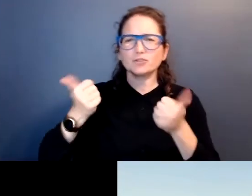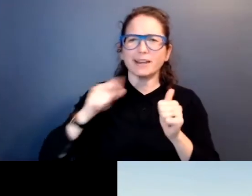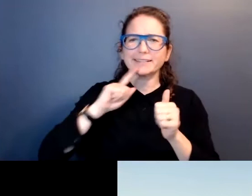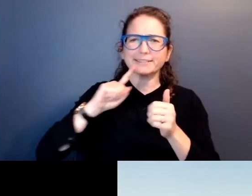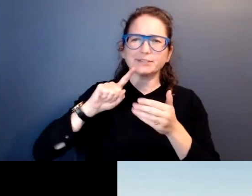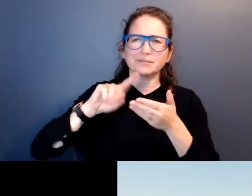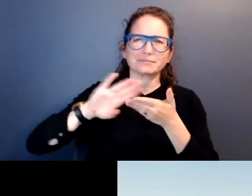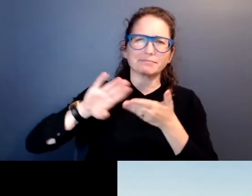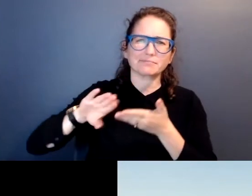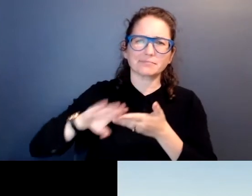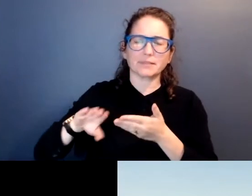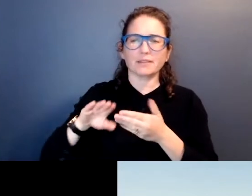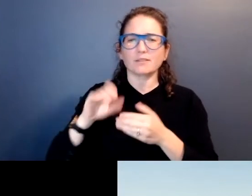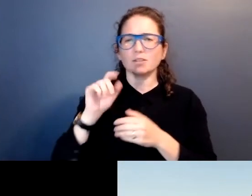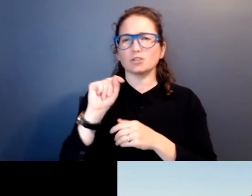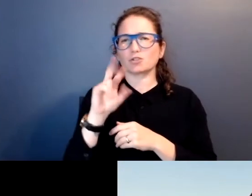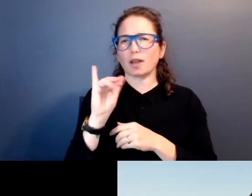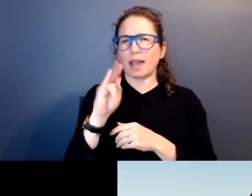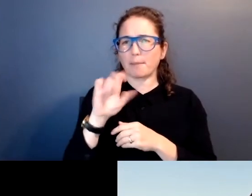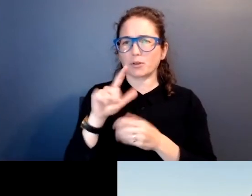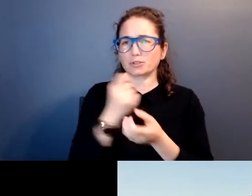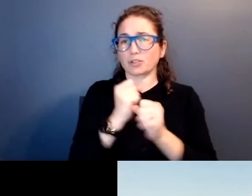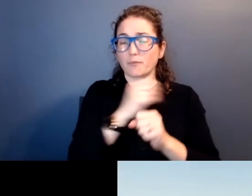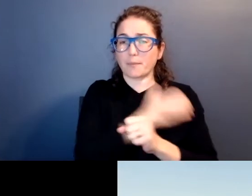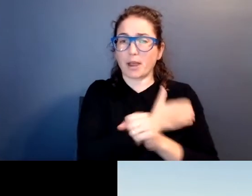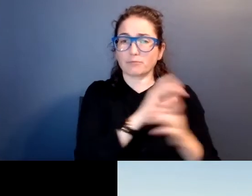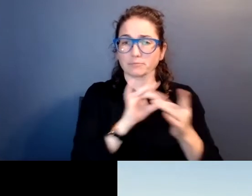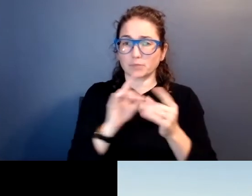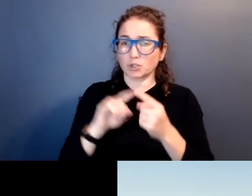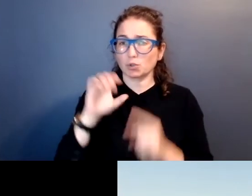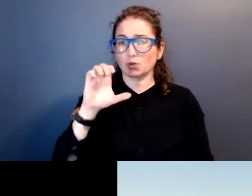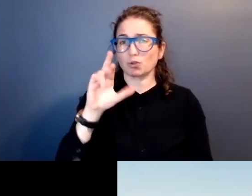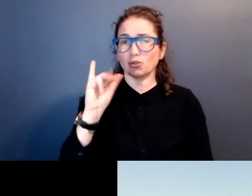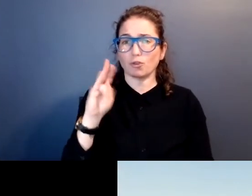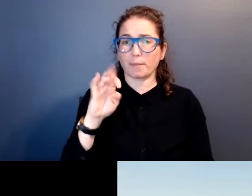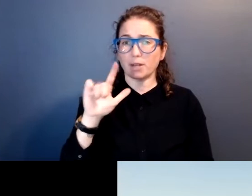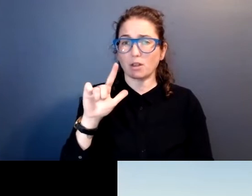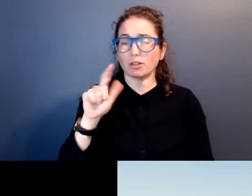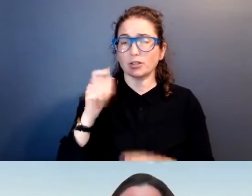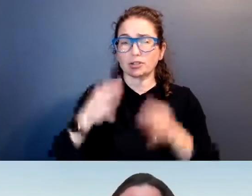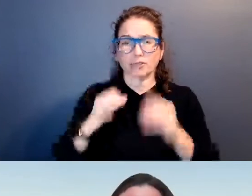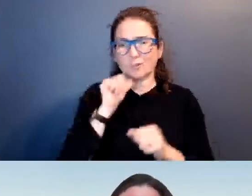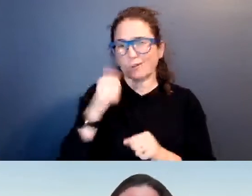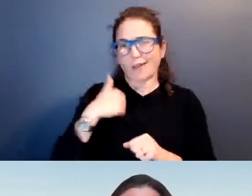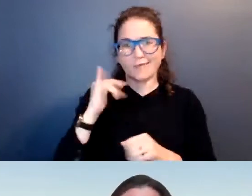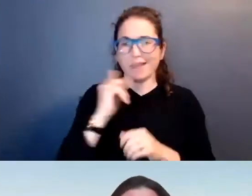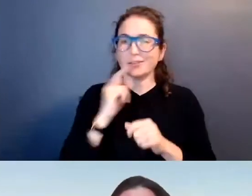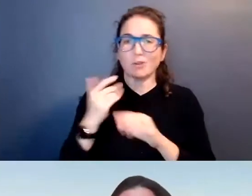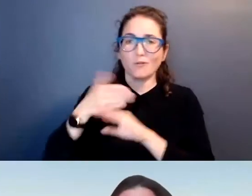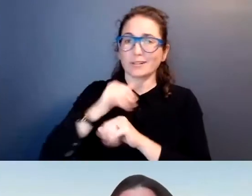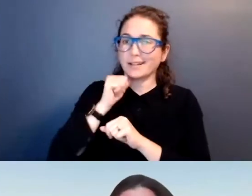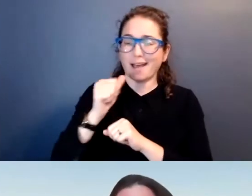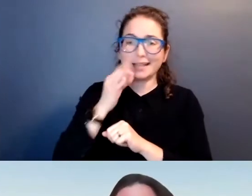tribal sovereign powers, especially when it comes to criminal jurisdiction, which we don't possess criminal jurisdiction over non-Indians.